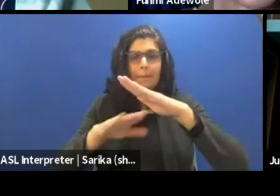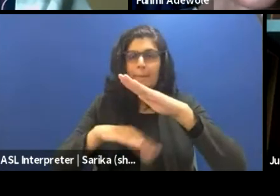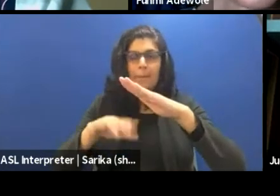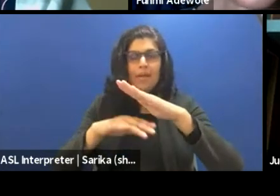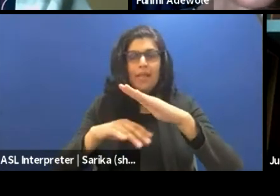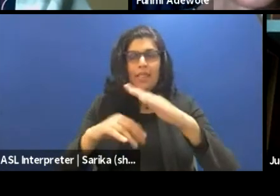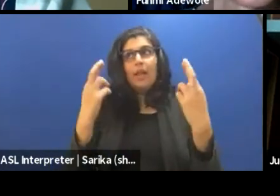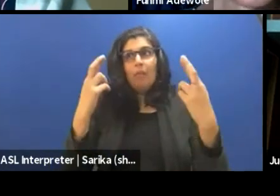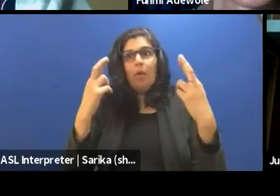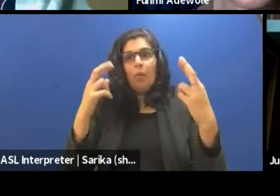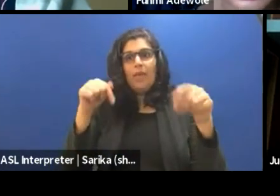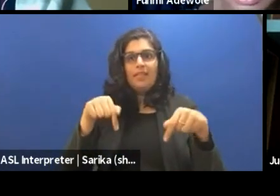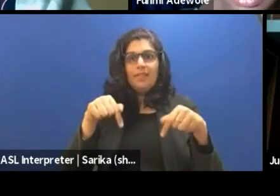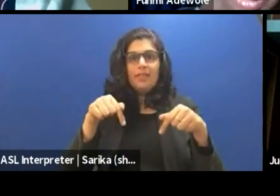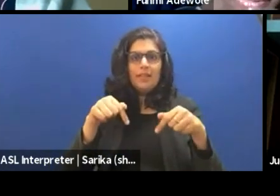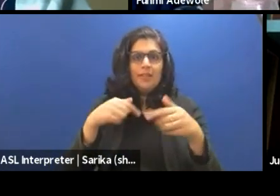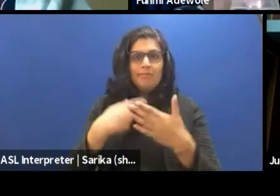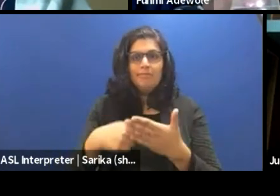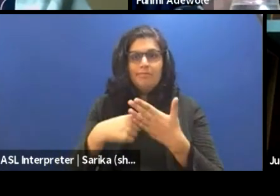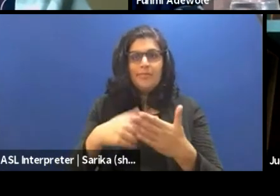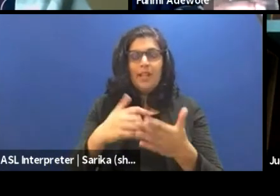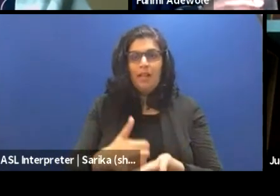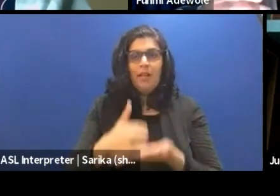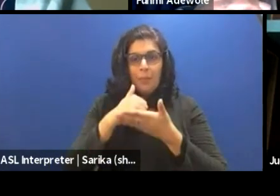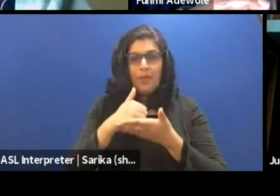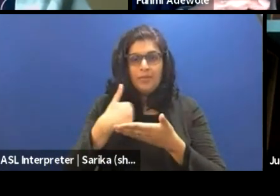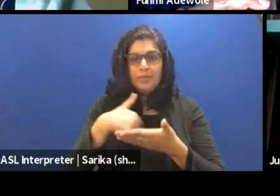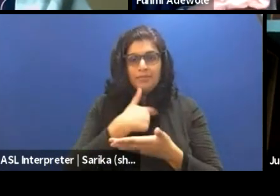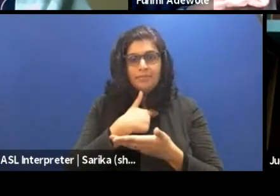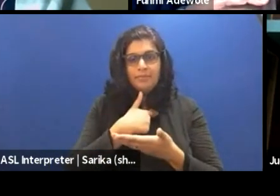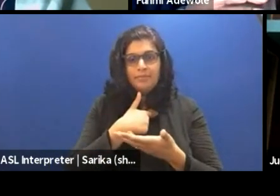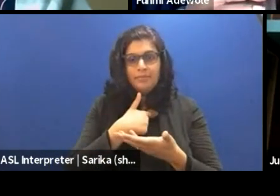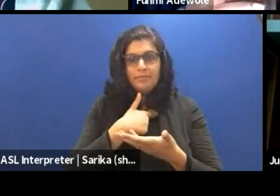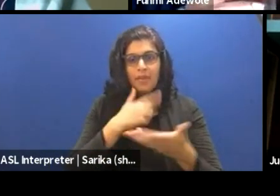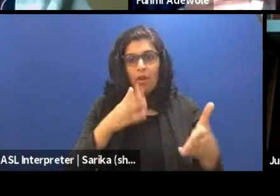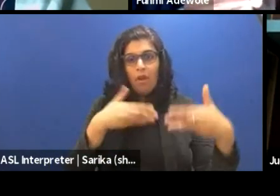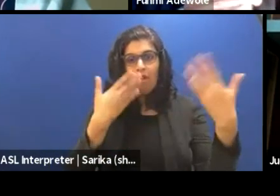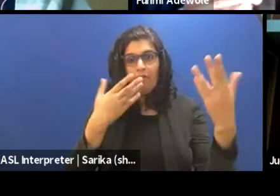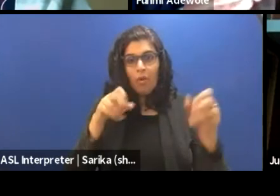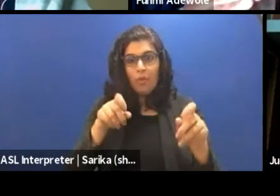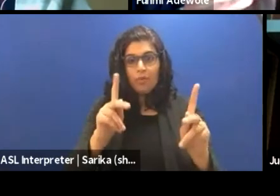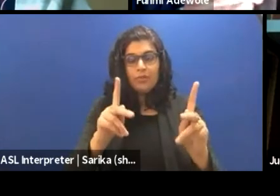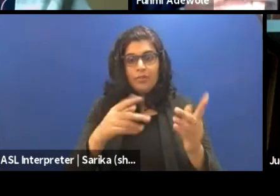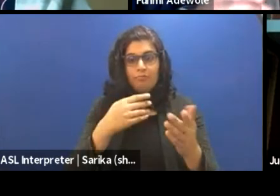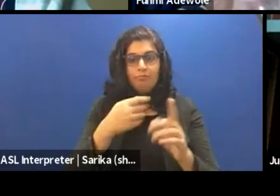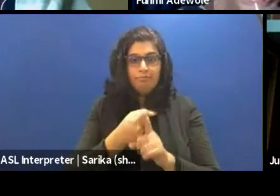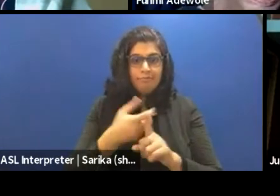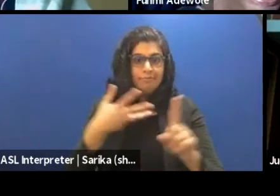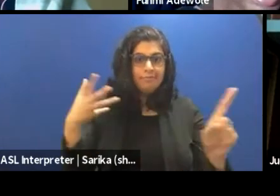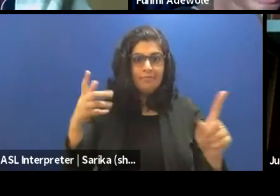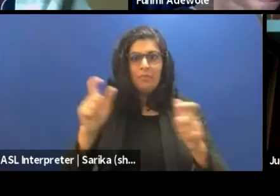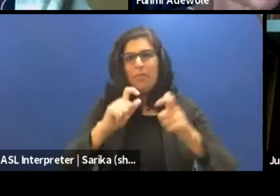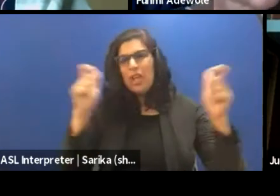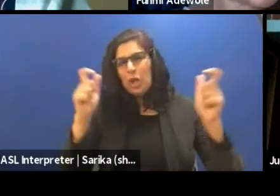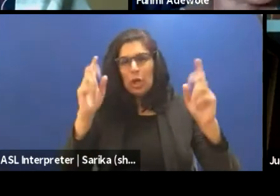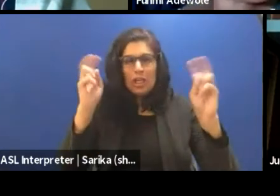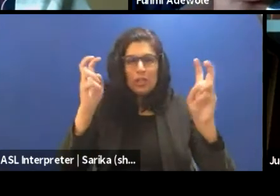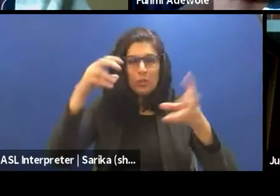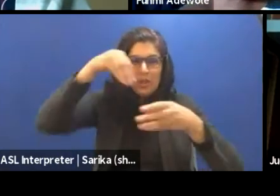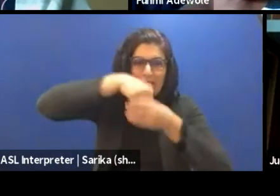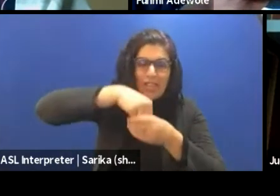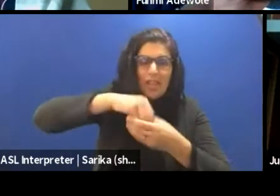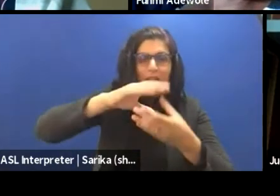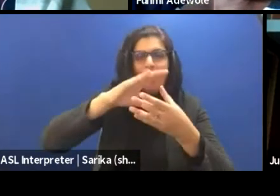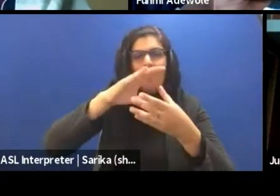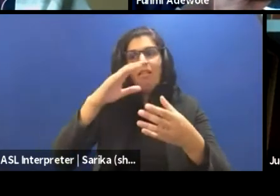hoping that these can help us to offer the opportunity to speak about bigger issues within the context